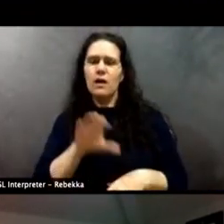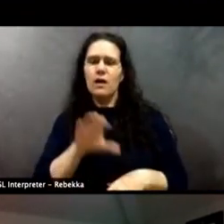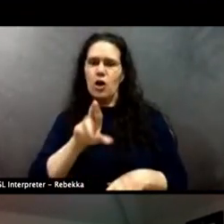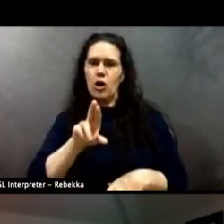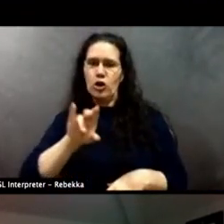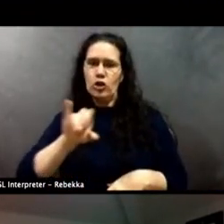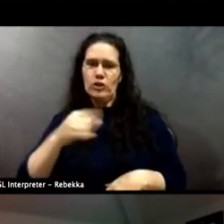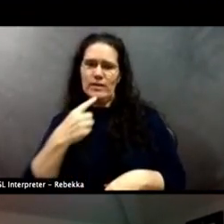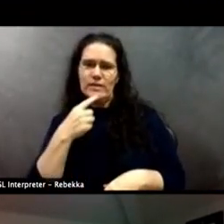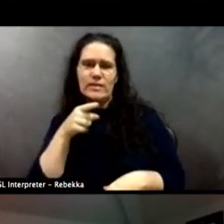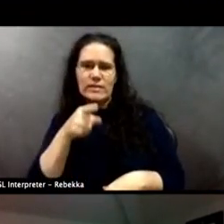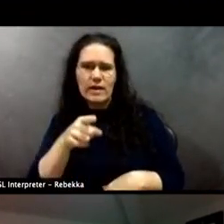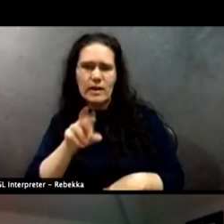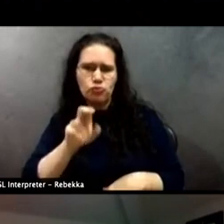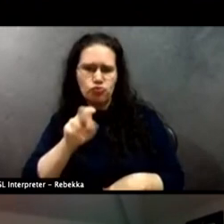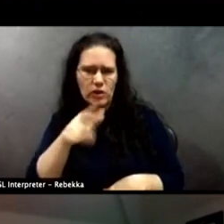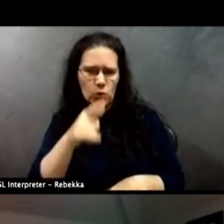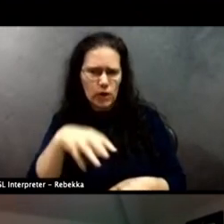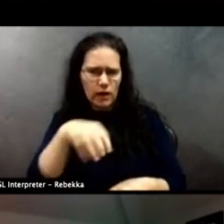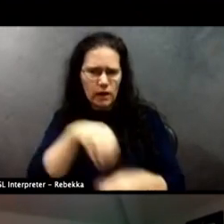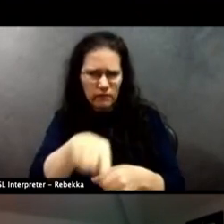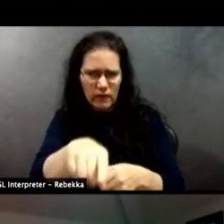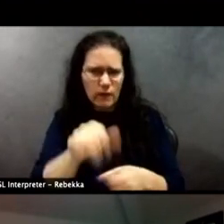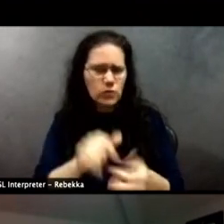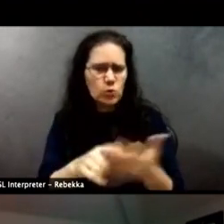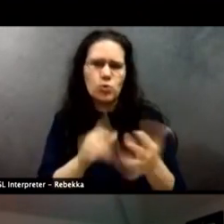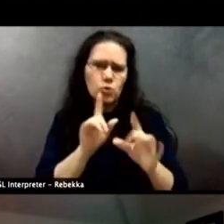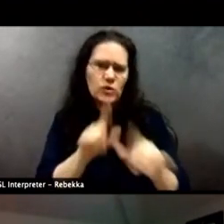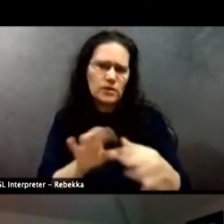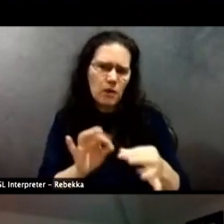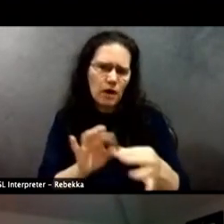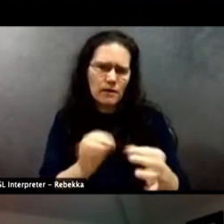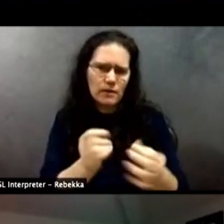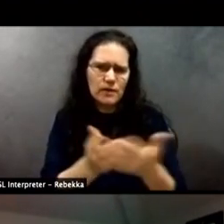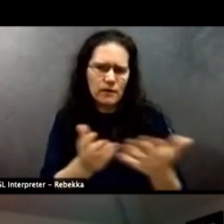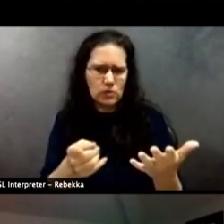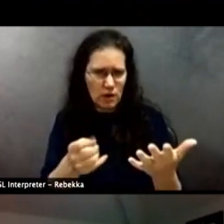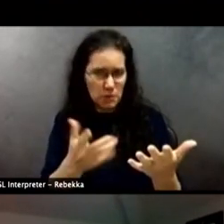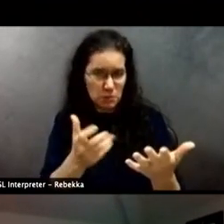to quite a bit already. If you want to respond to David, please feel free to.